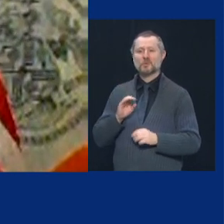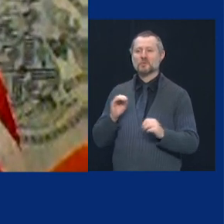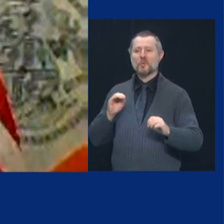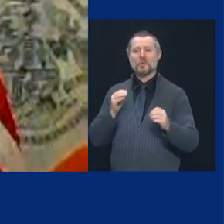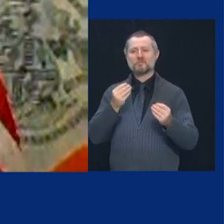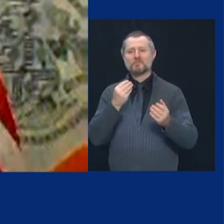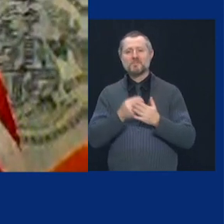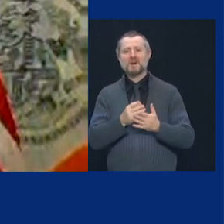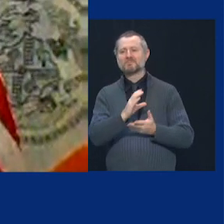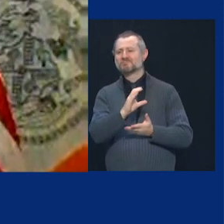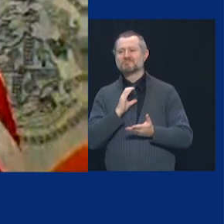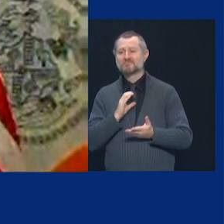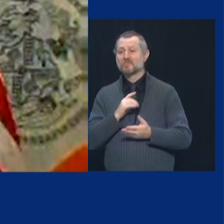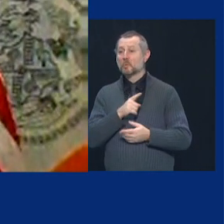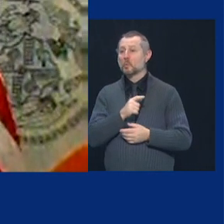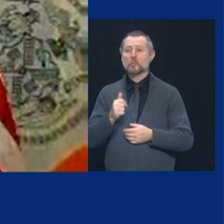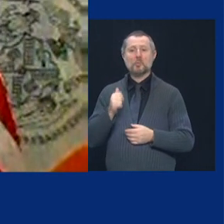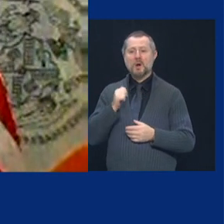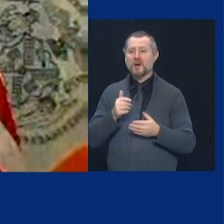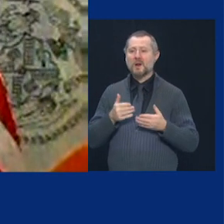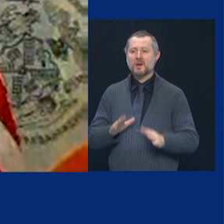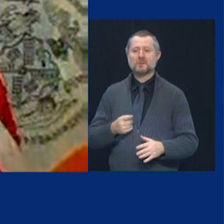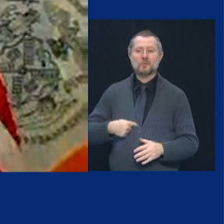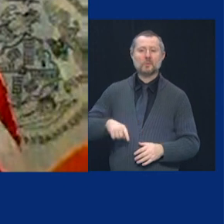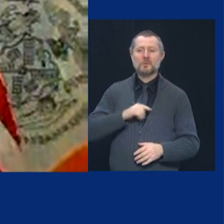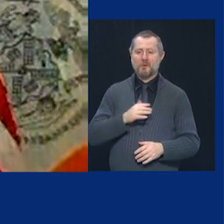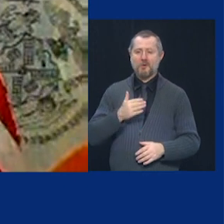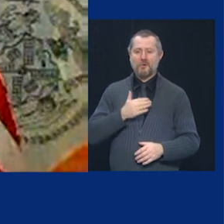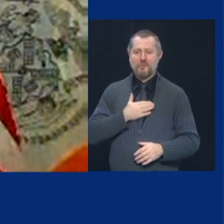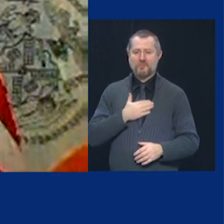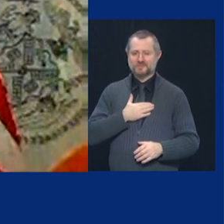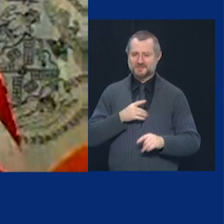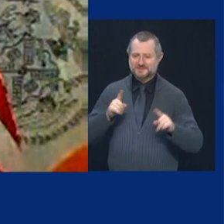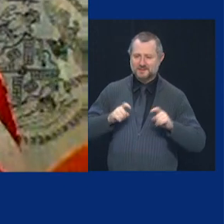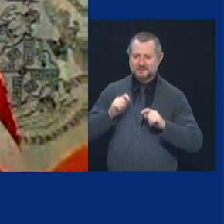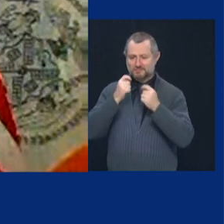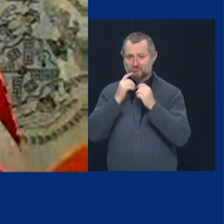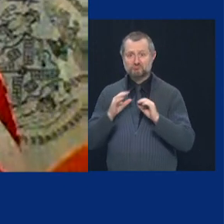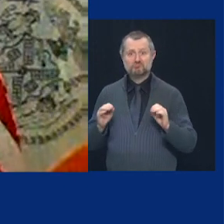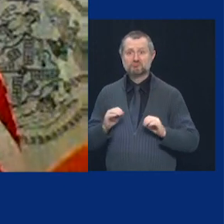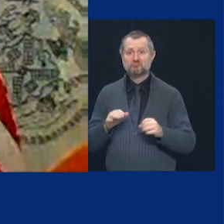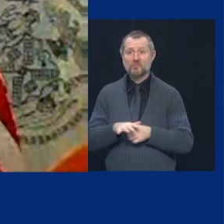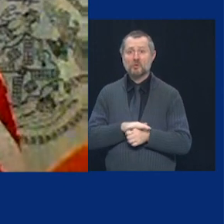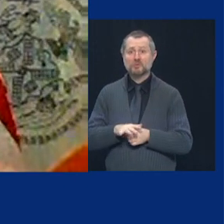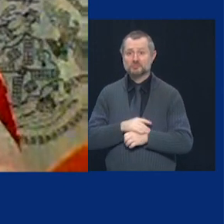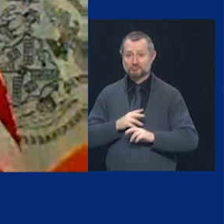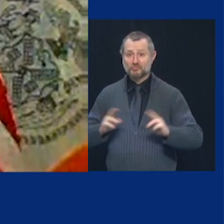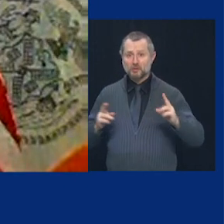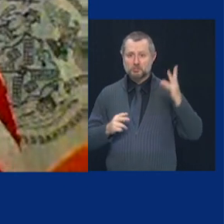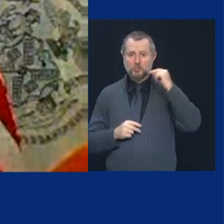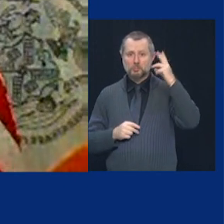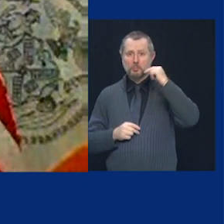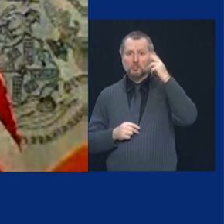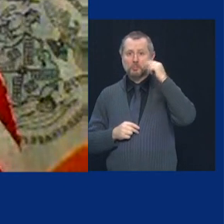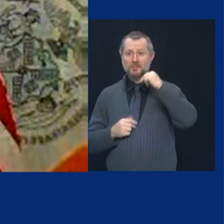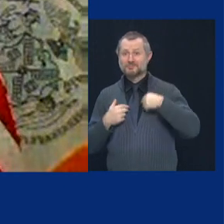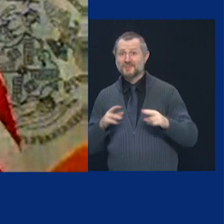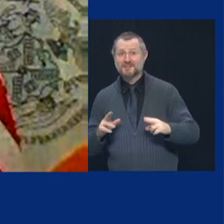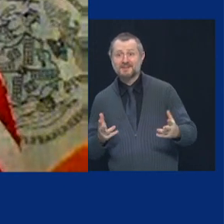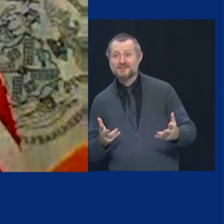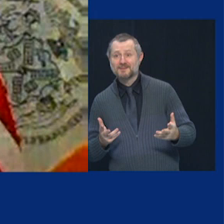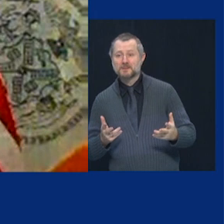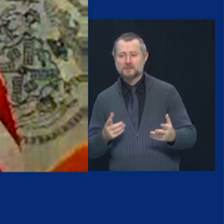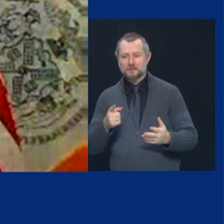even let us do our own local testing when we said we were ready they said no no no no think about the